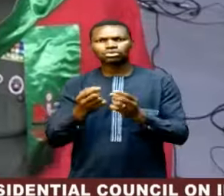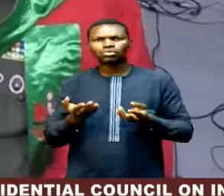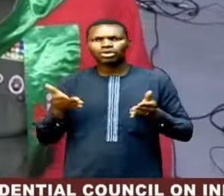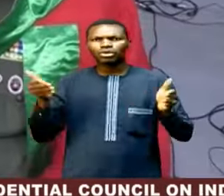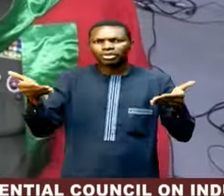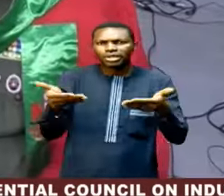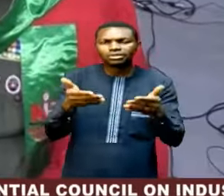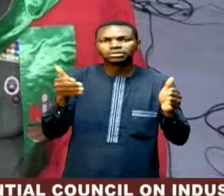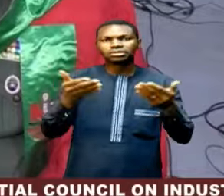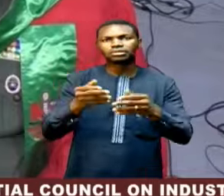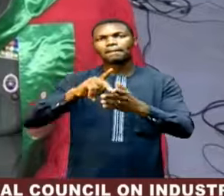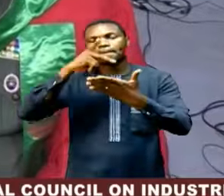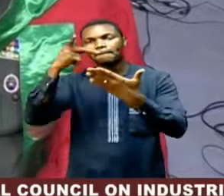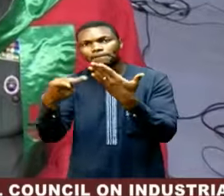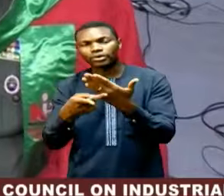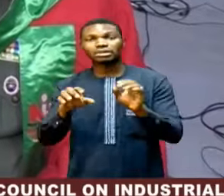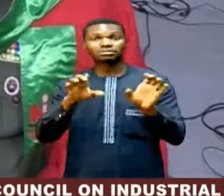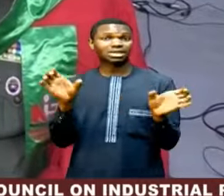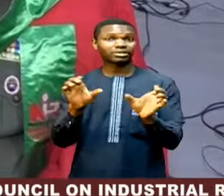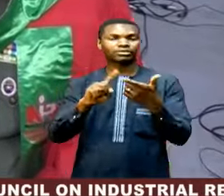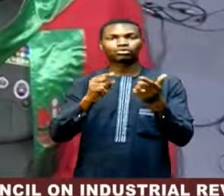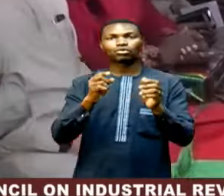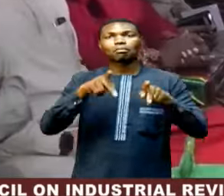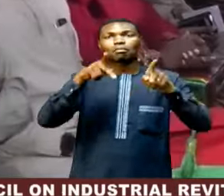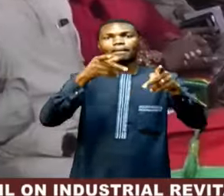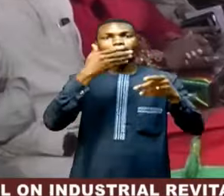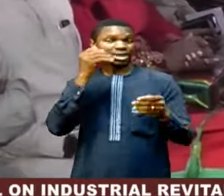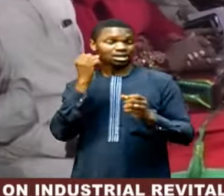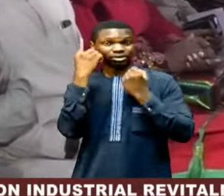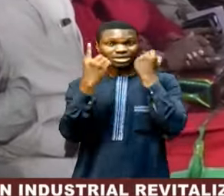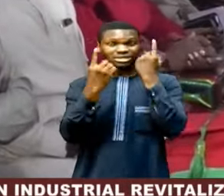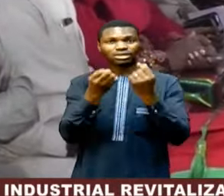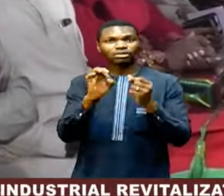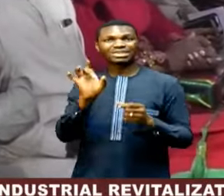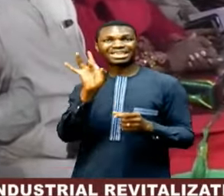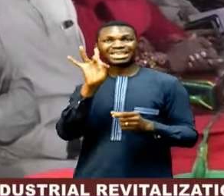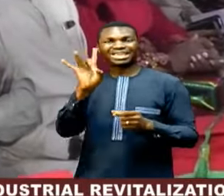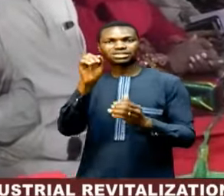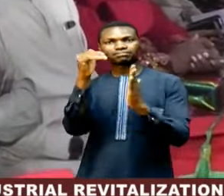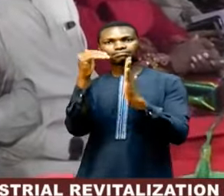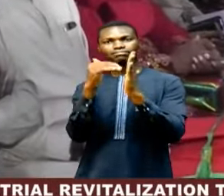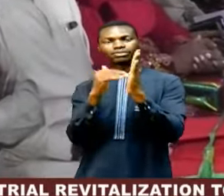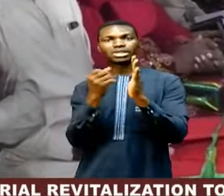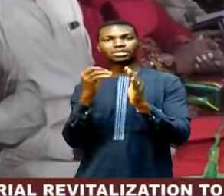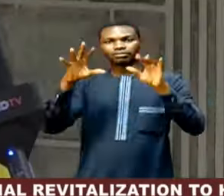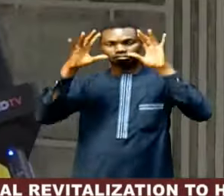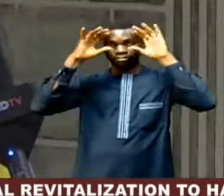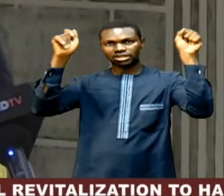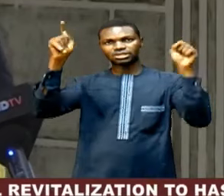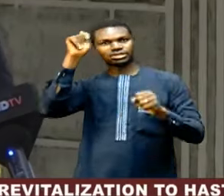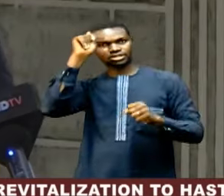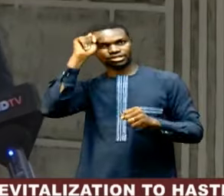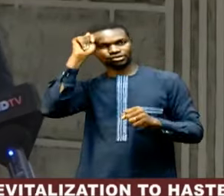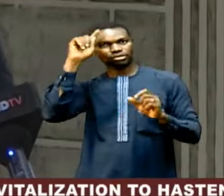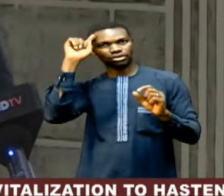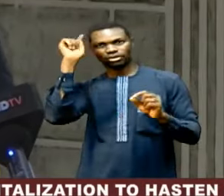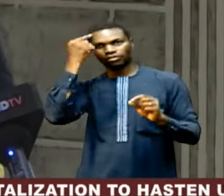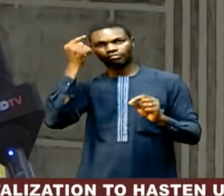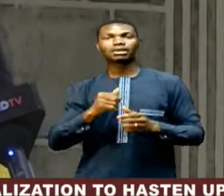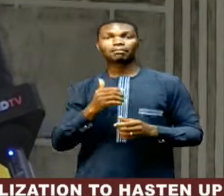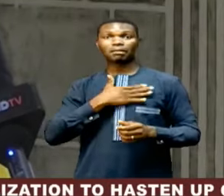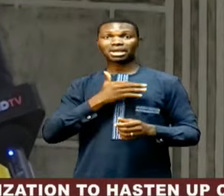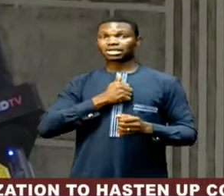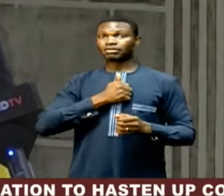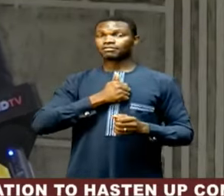programs and activities to promote better understanding of the eight-point agenda of President Bola Amit Nubu's administration. I fully